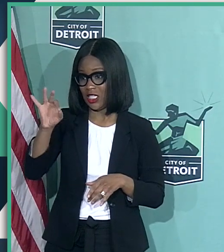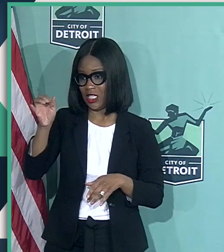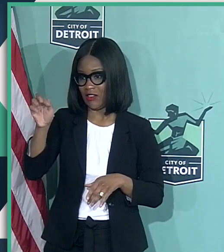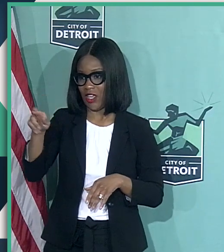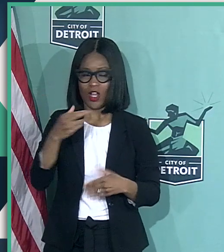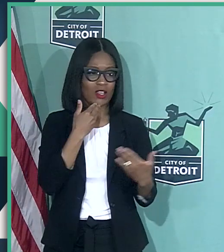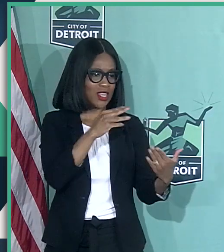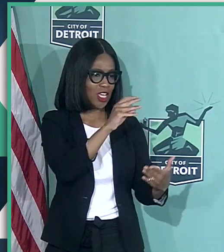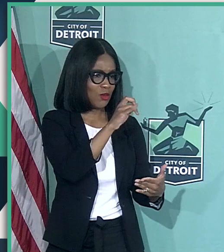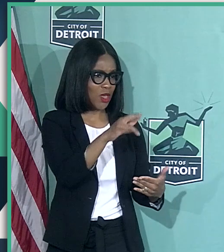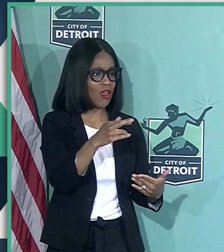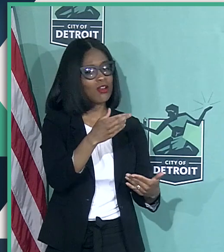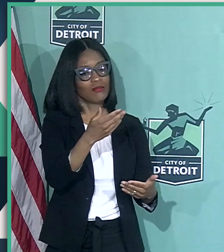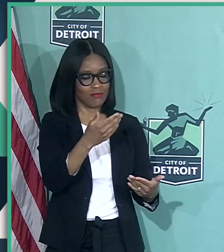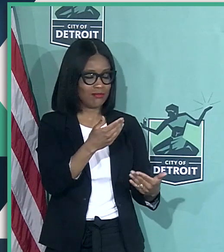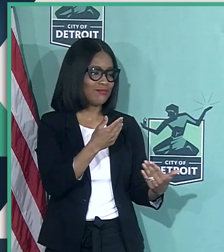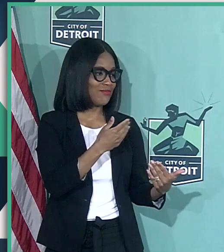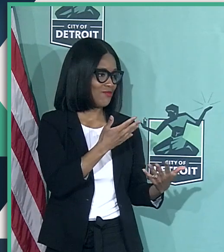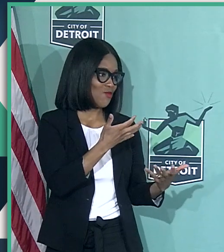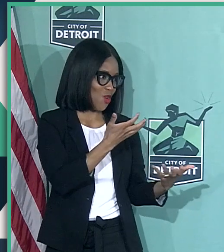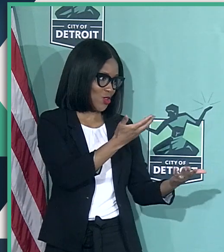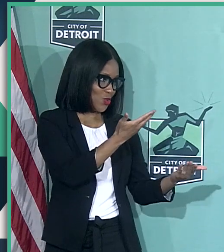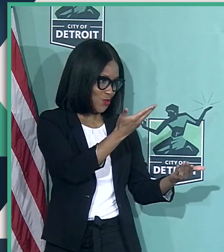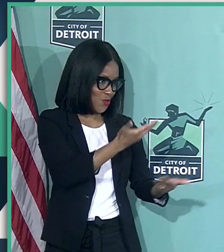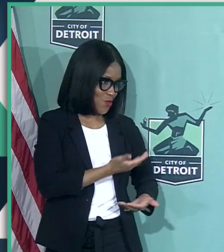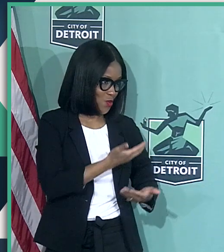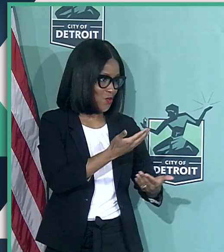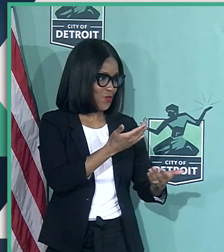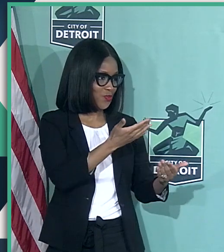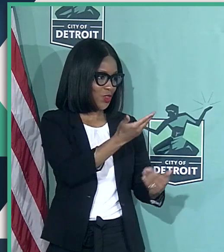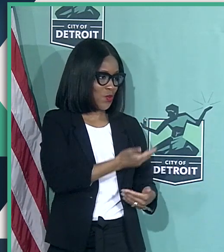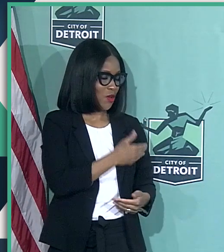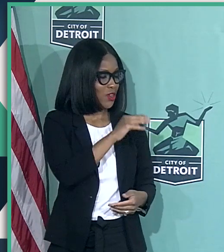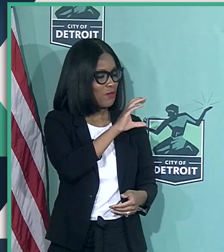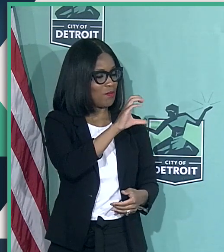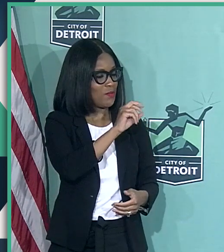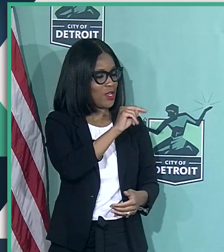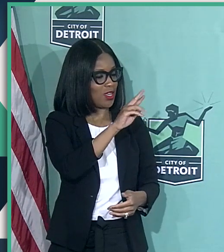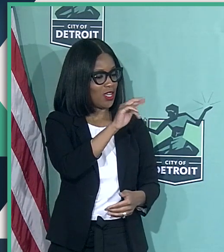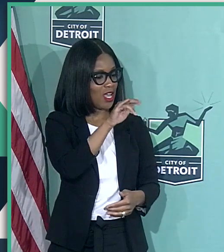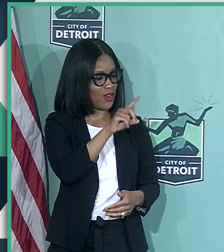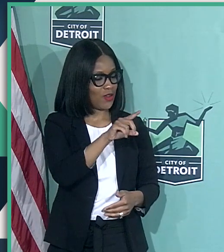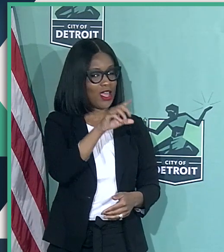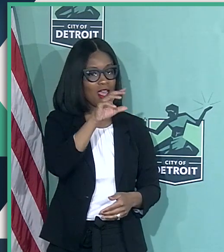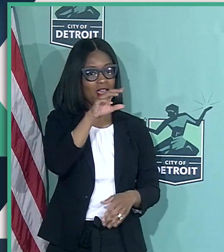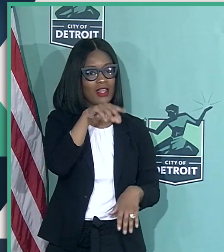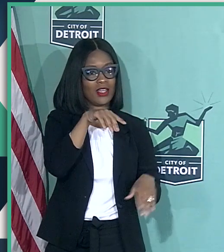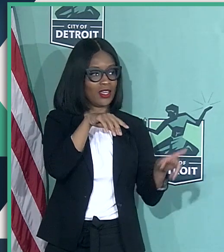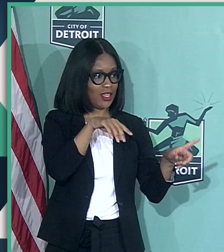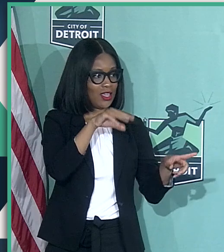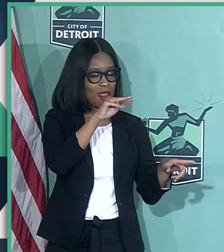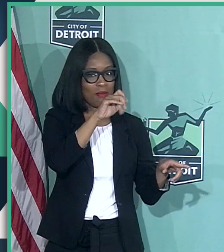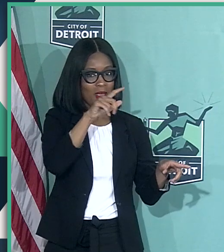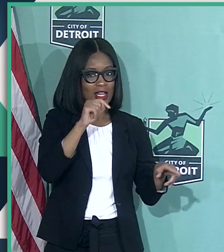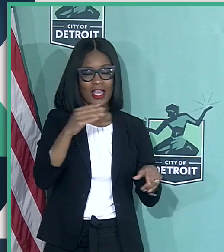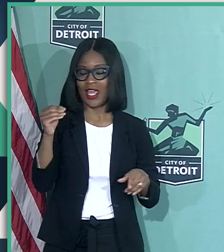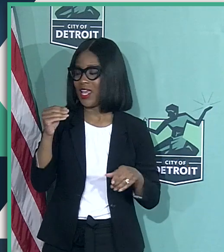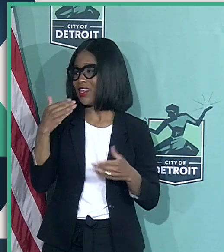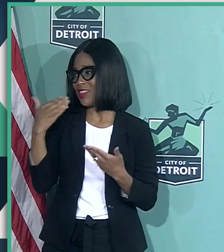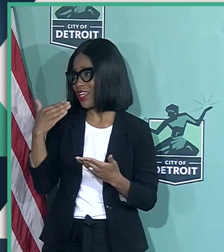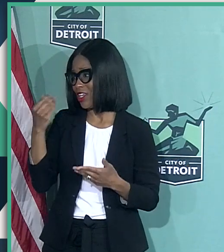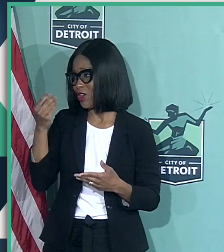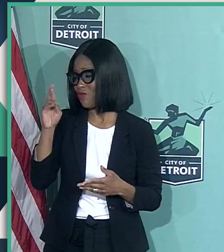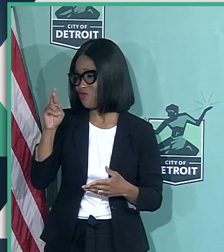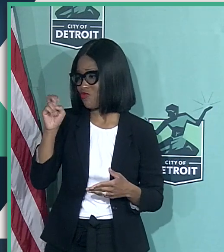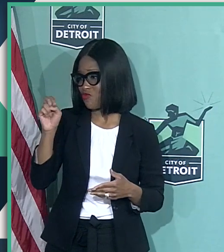Conrad Mallett. So glad to work with you. I'd also like to thank Reverend Sheffield for your partnership and helping to